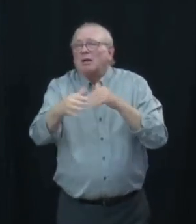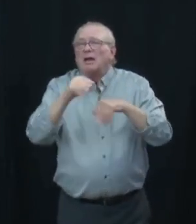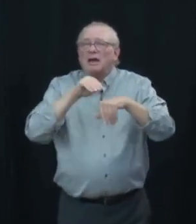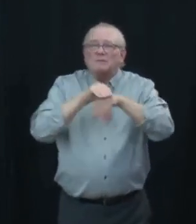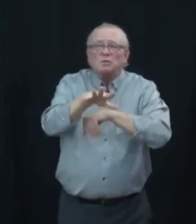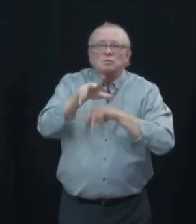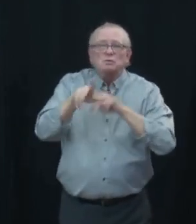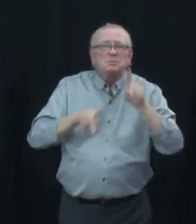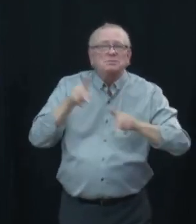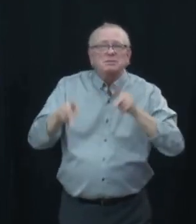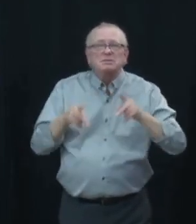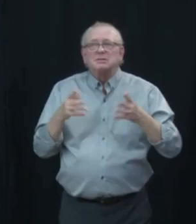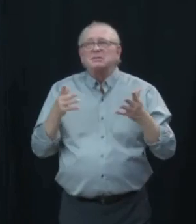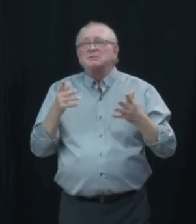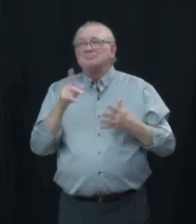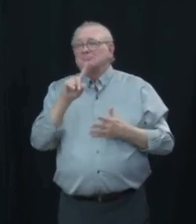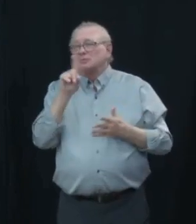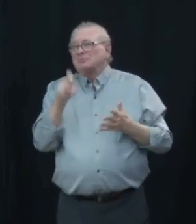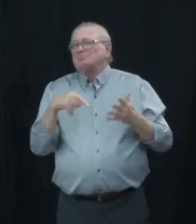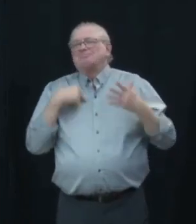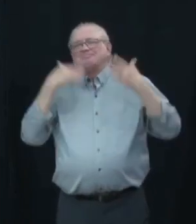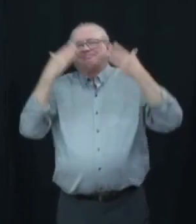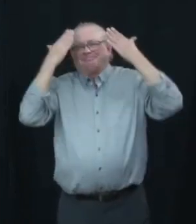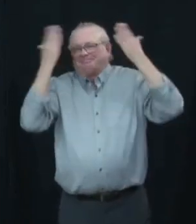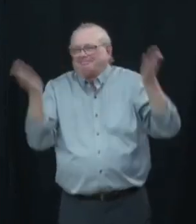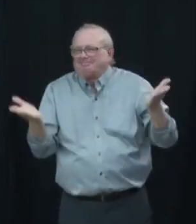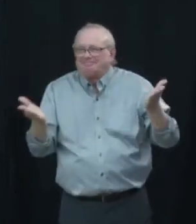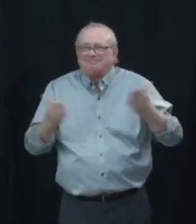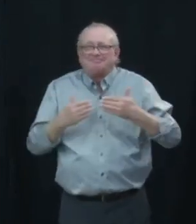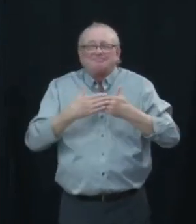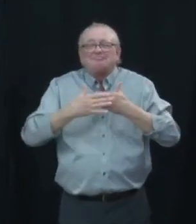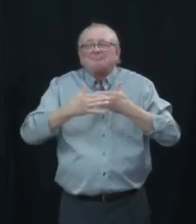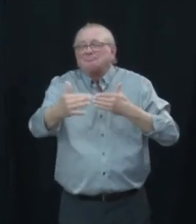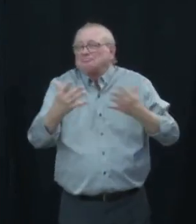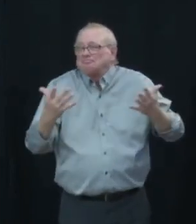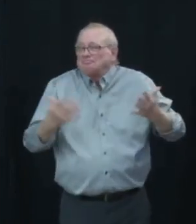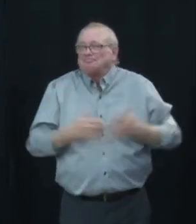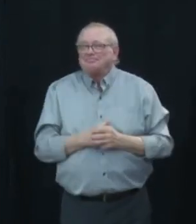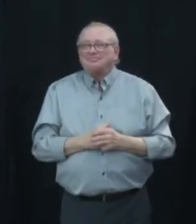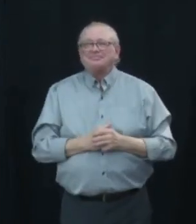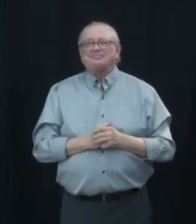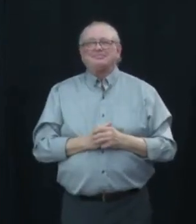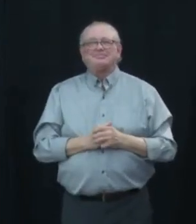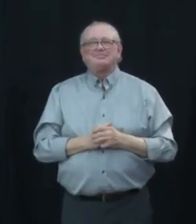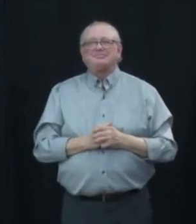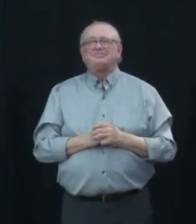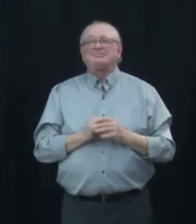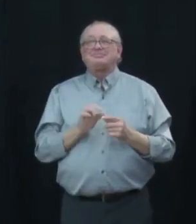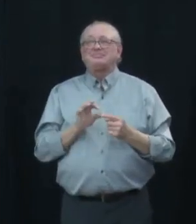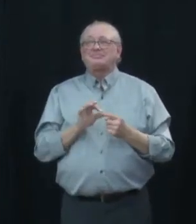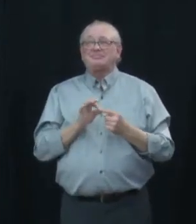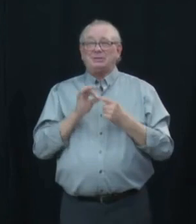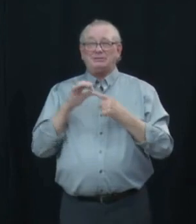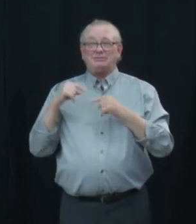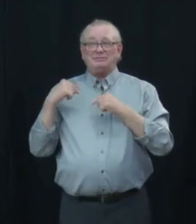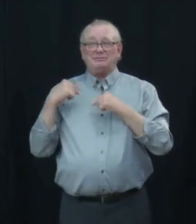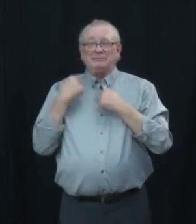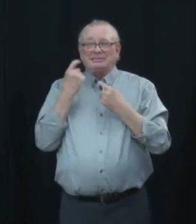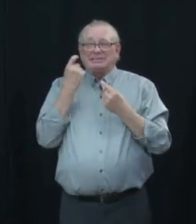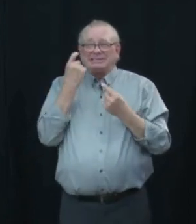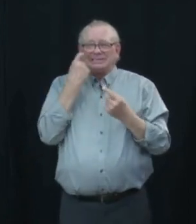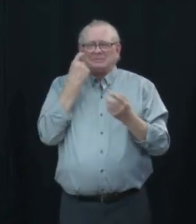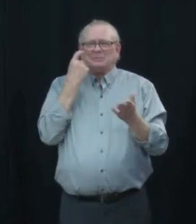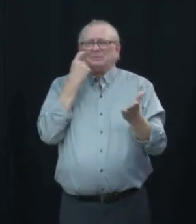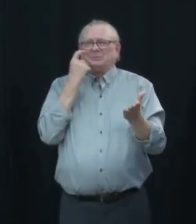unknowns about covid but ultimately what we have seen especially with the past couple of waves is that